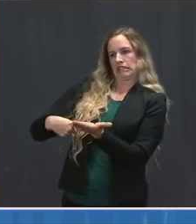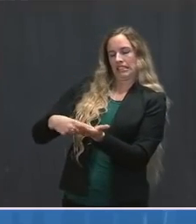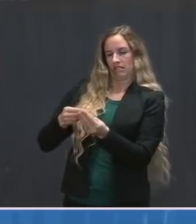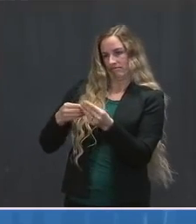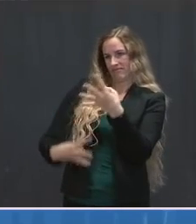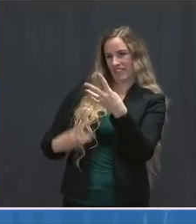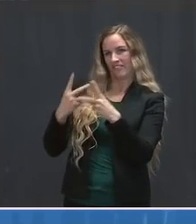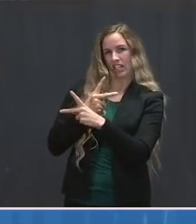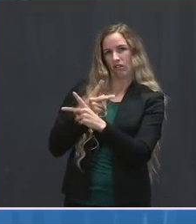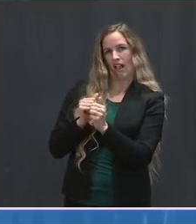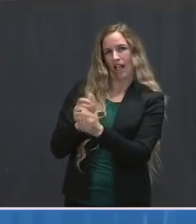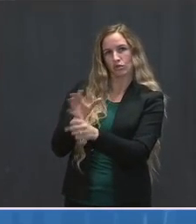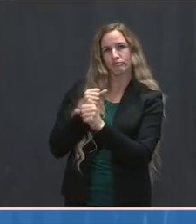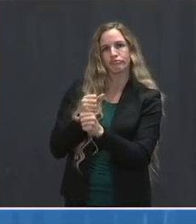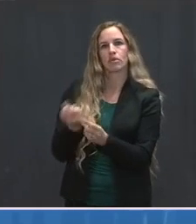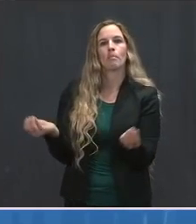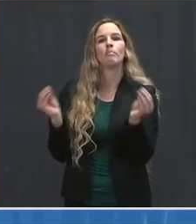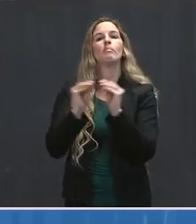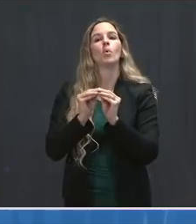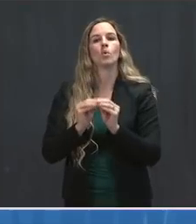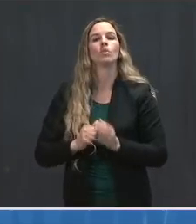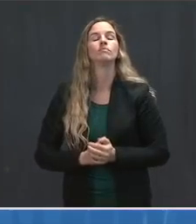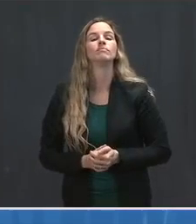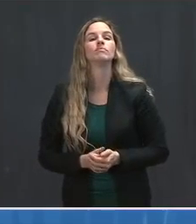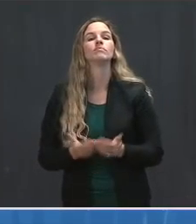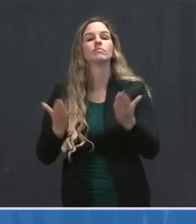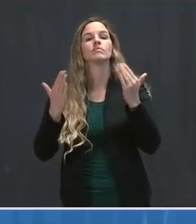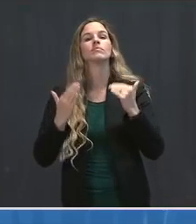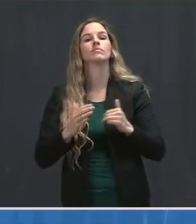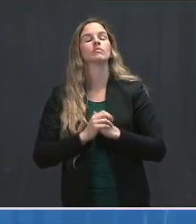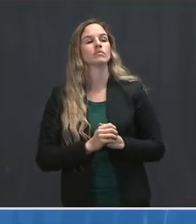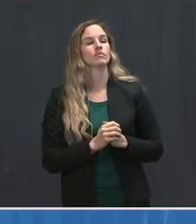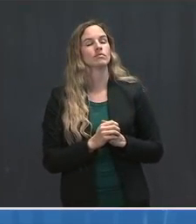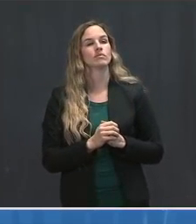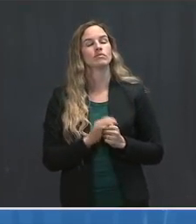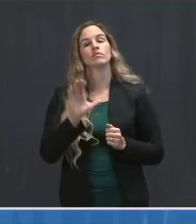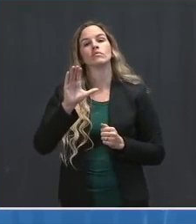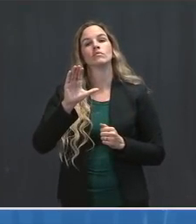Next question. Mr. Next, we'll go to Chris Majerian at Los Angeles Times.